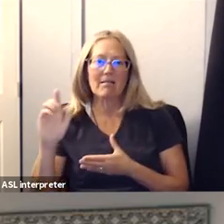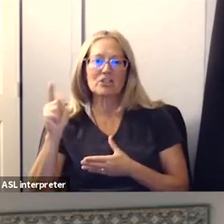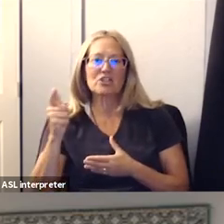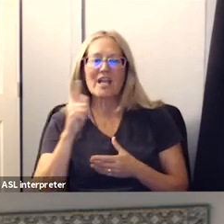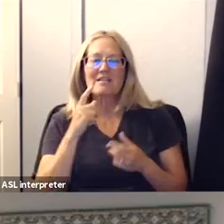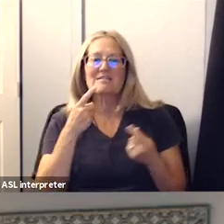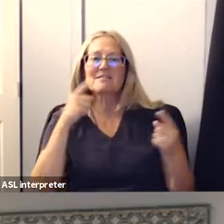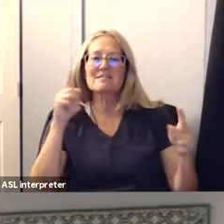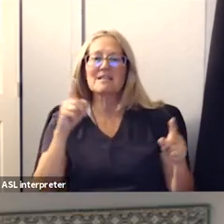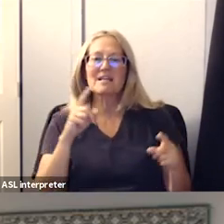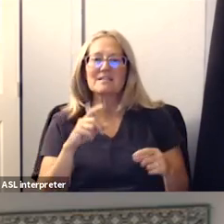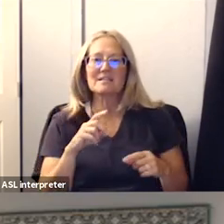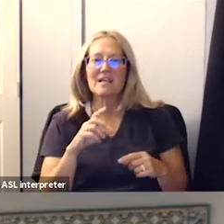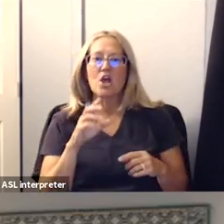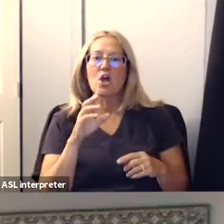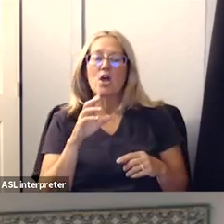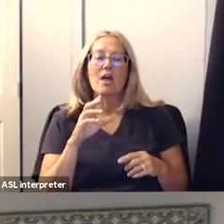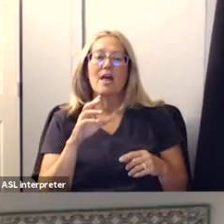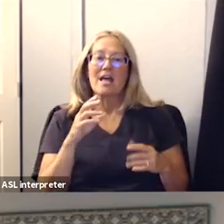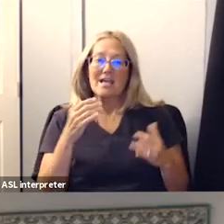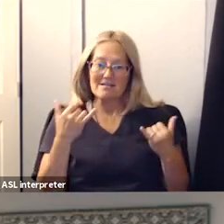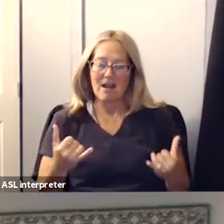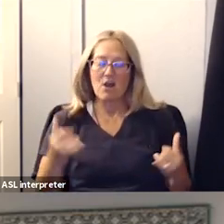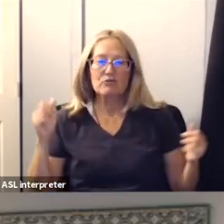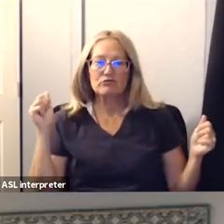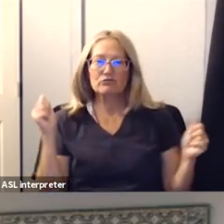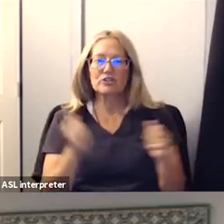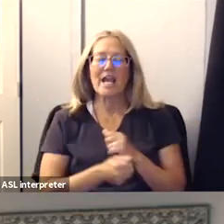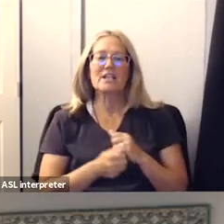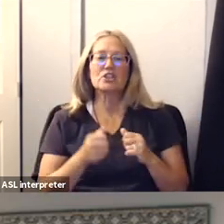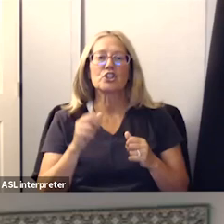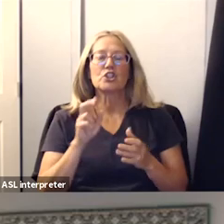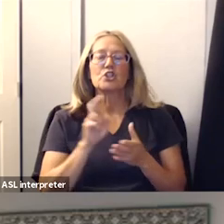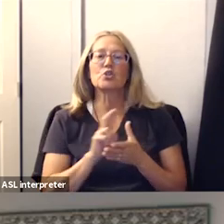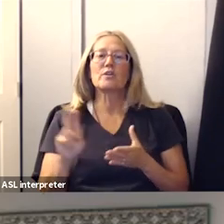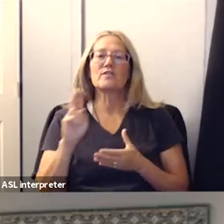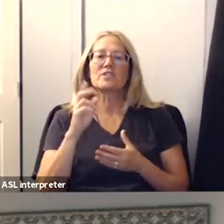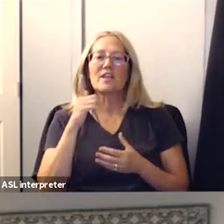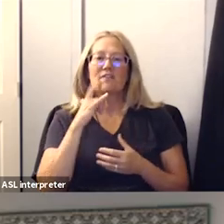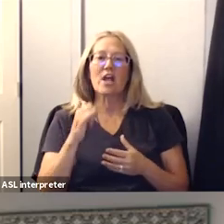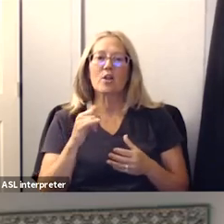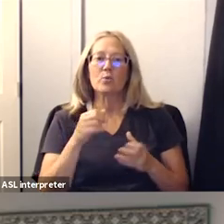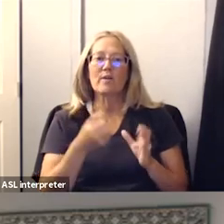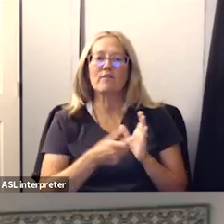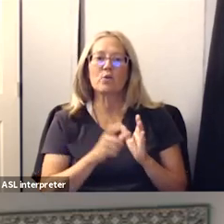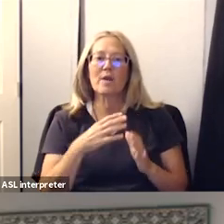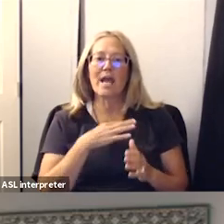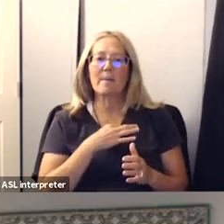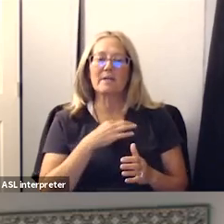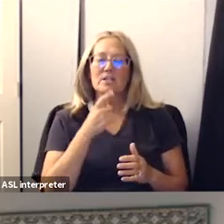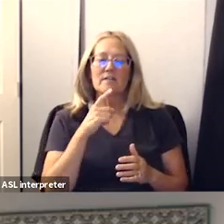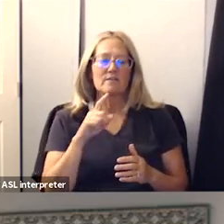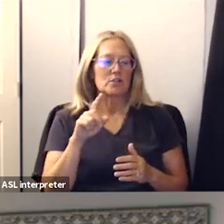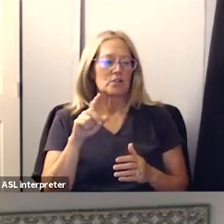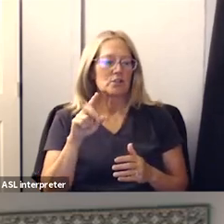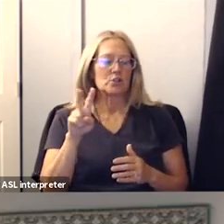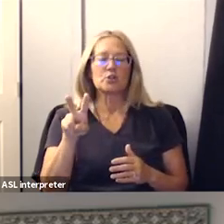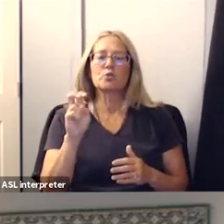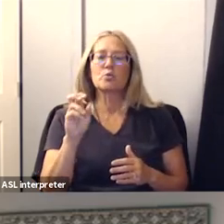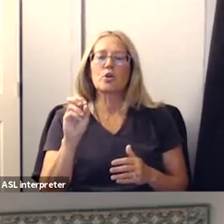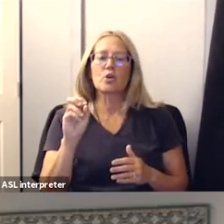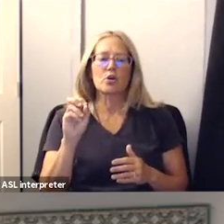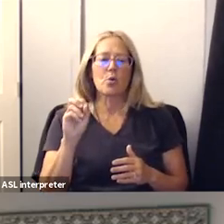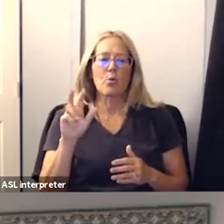tide is definitely changing for the coming year University of California reviewed the applications of 203